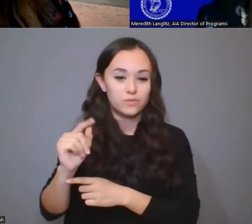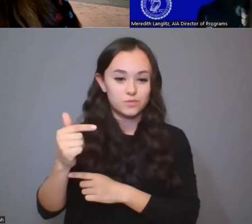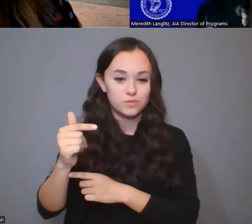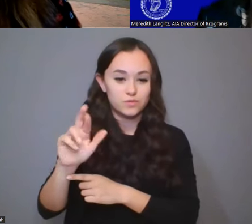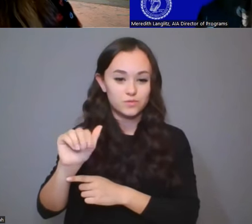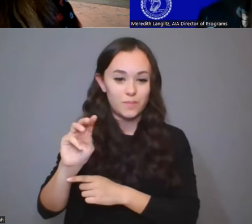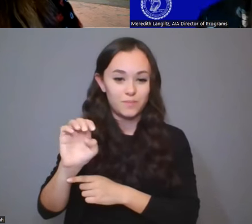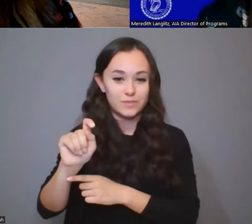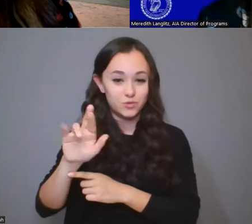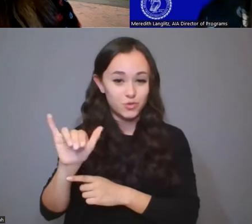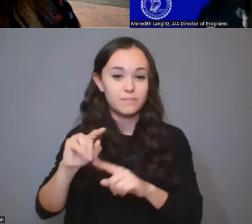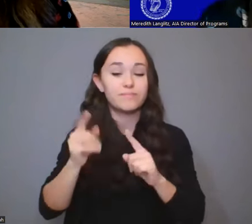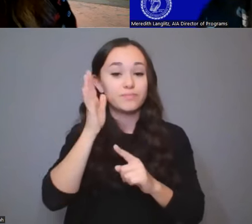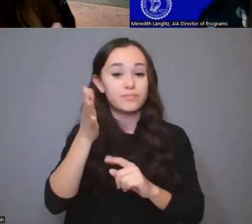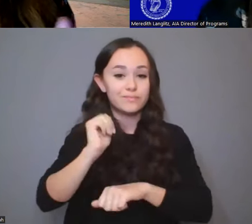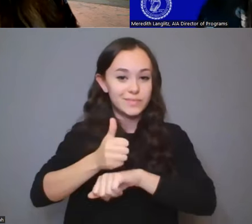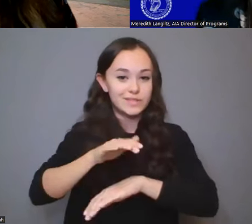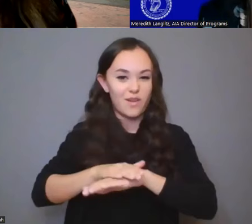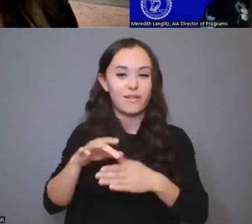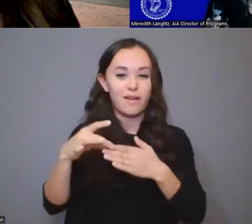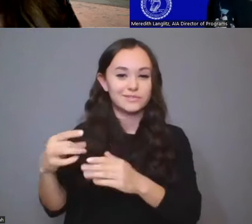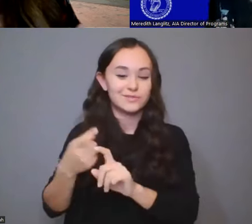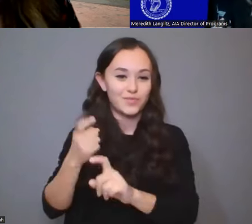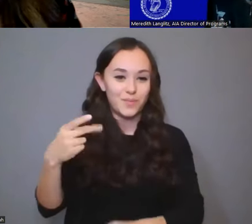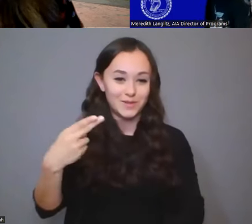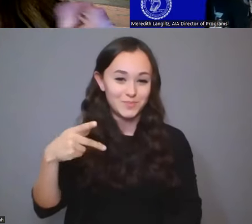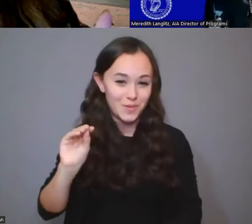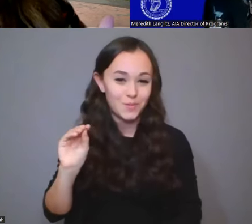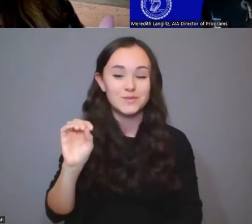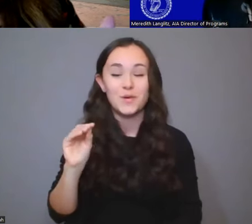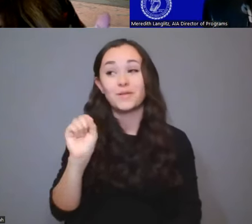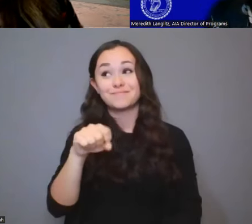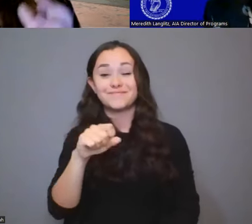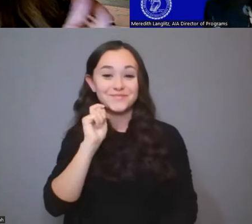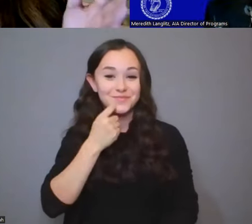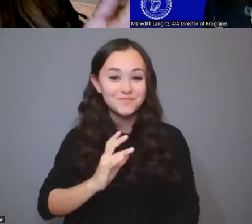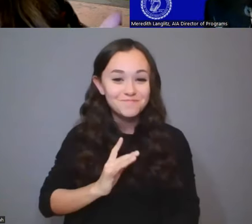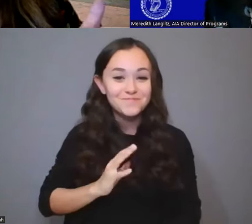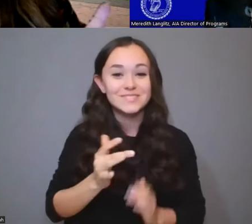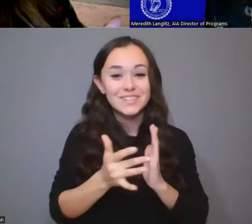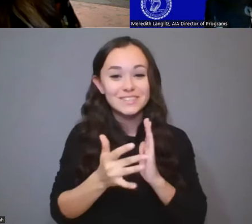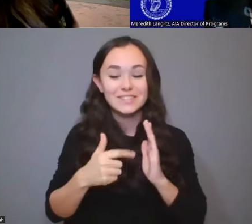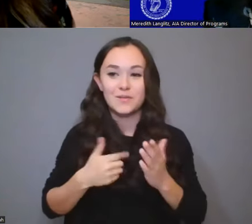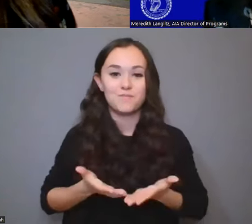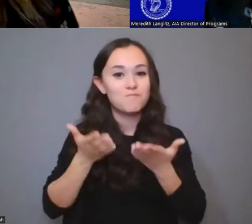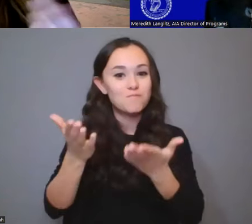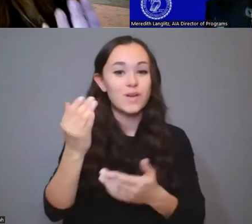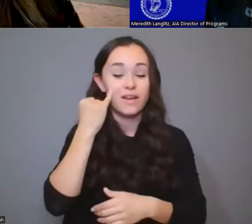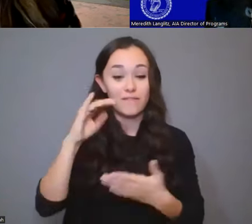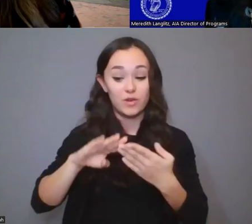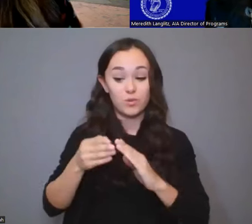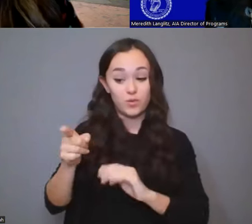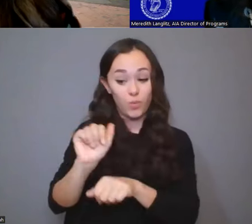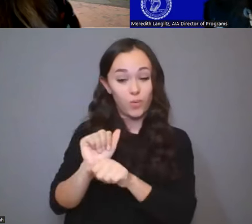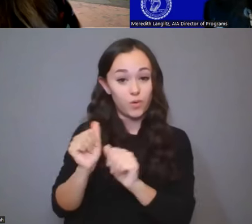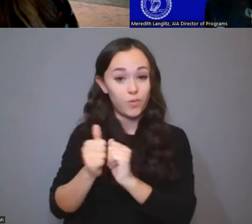the guidance from the Historic Preservation Office. So, it's a cool new technology, highly recommend it if the community that you're working with thinks that it's